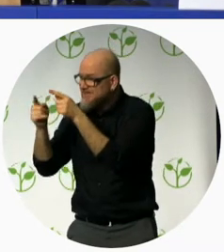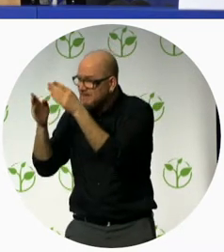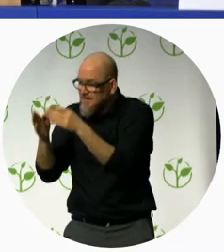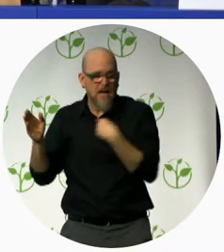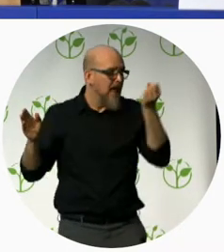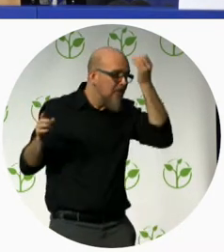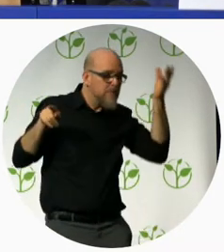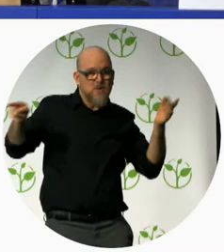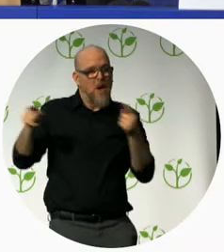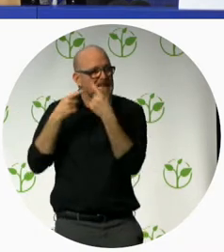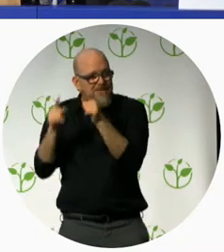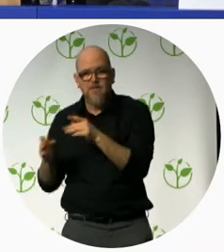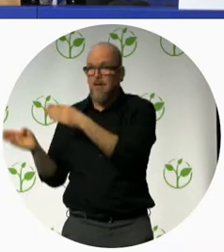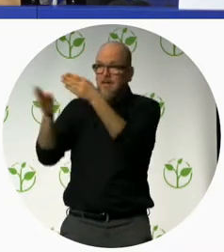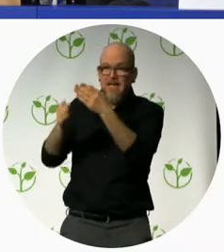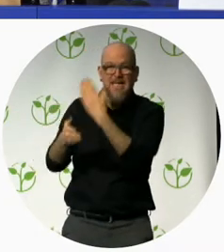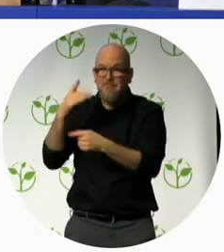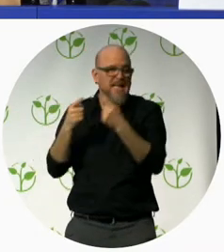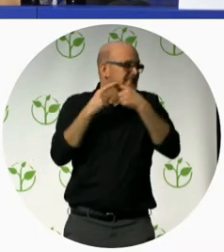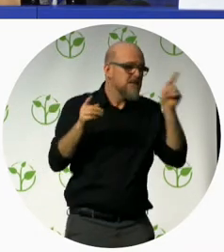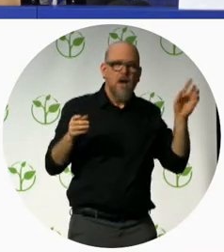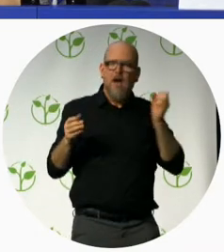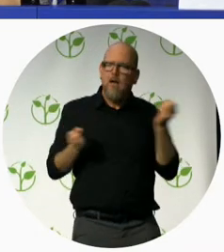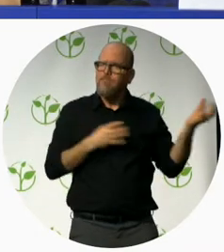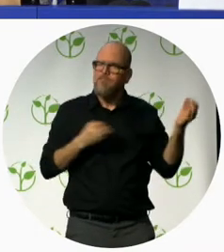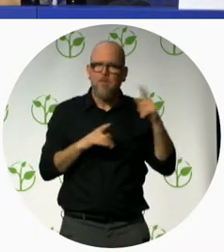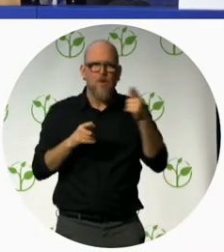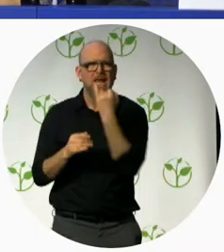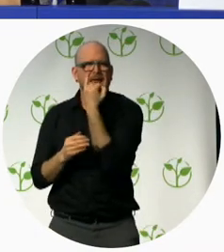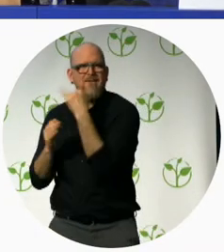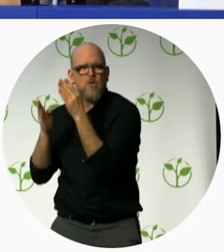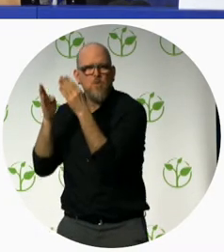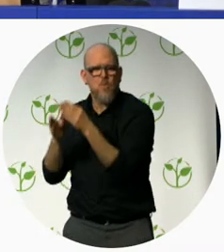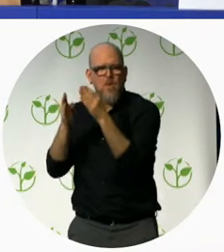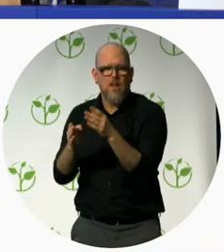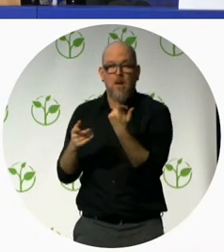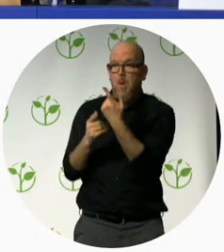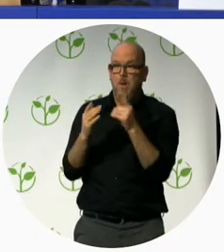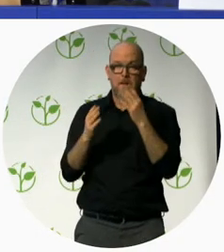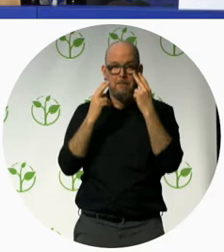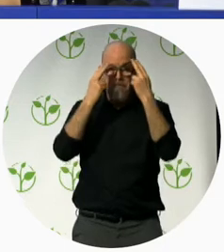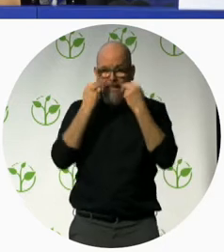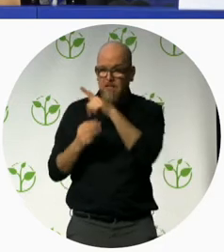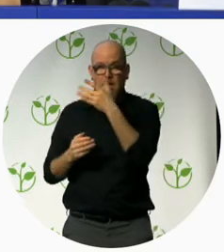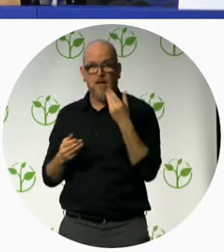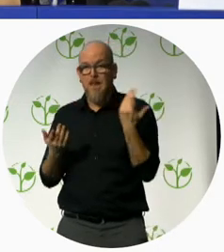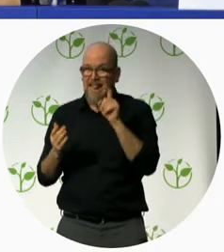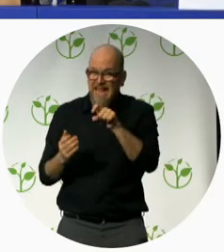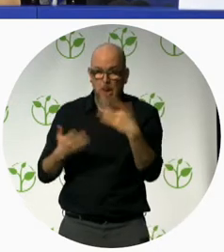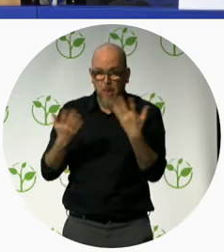personal information in an enlarged format braille font or voice file etc likewise